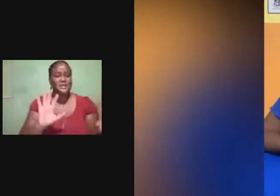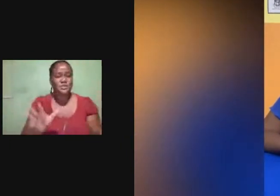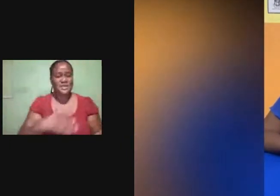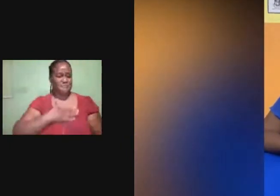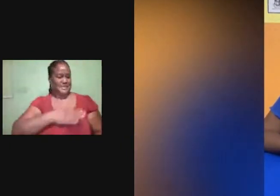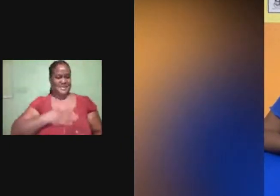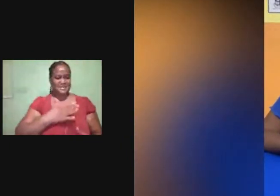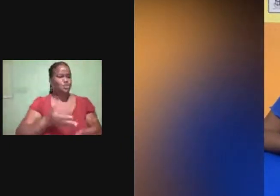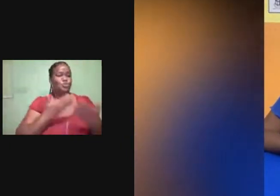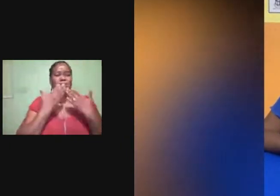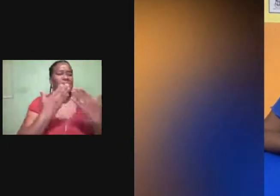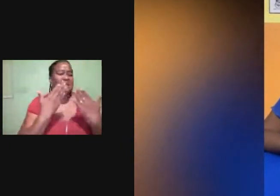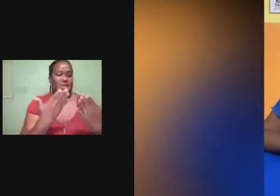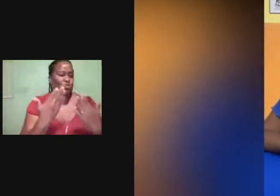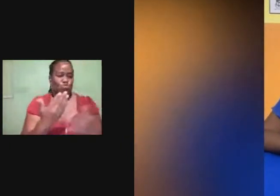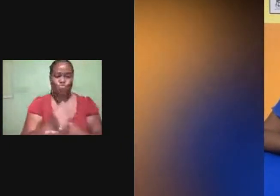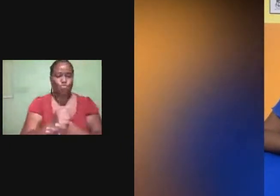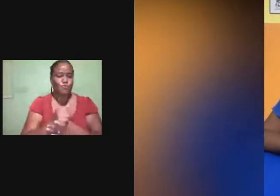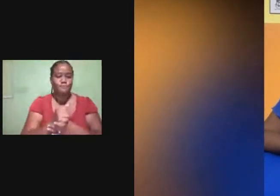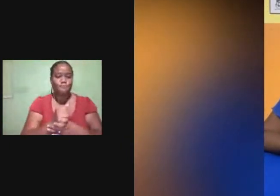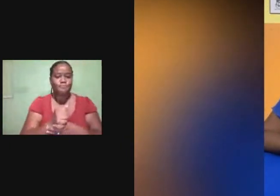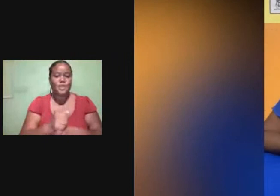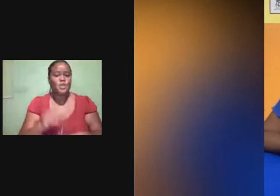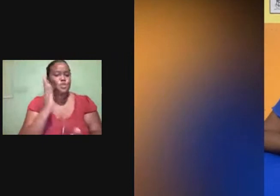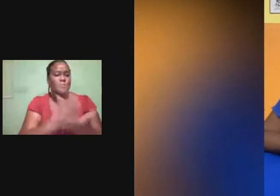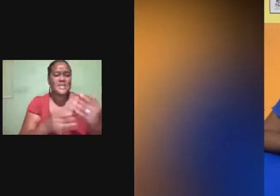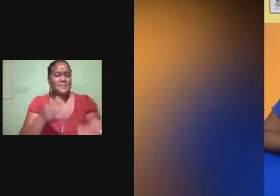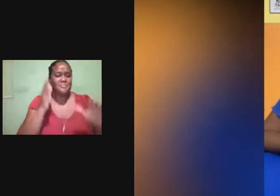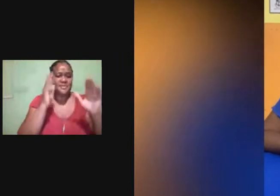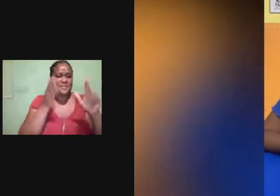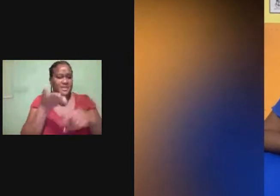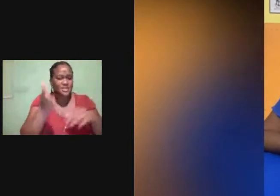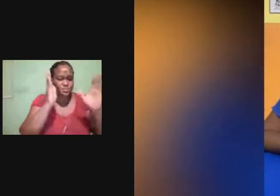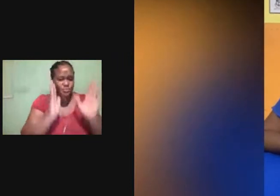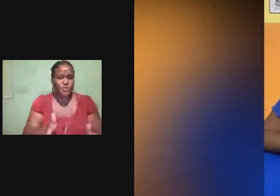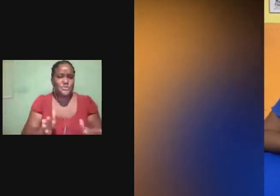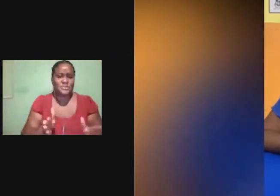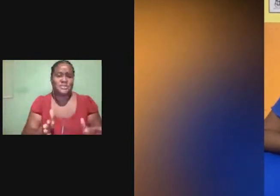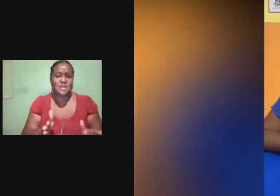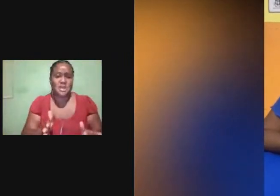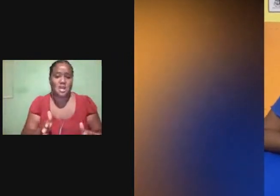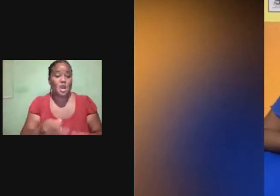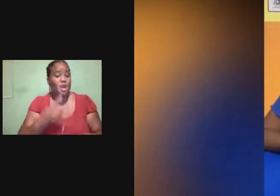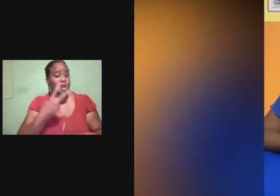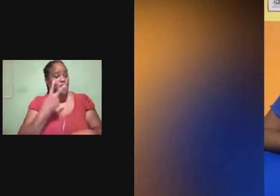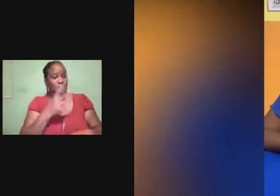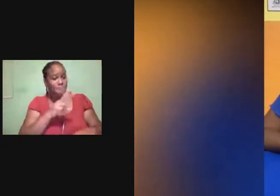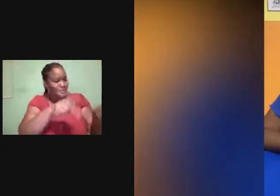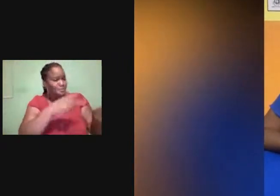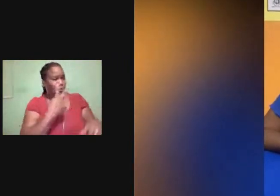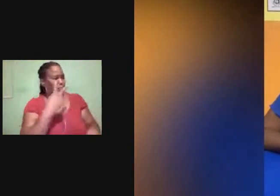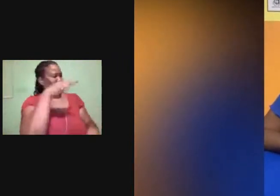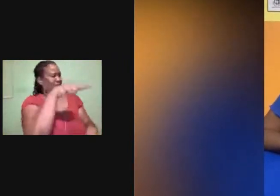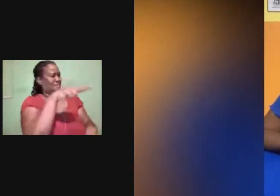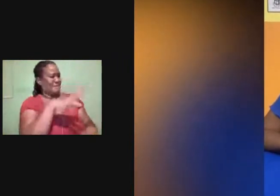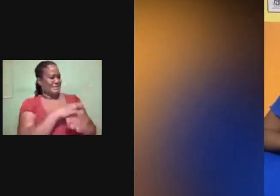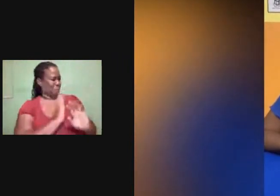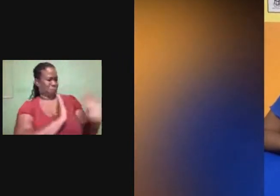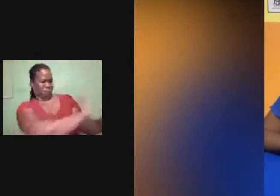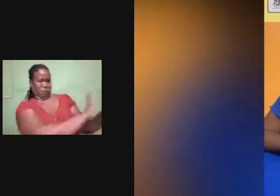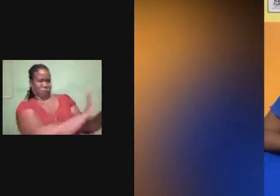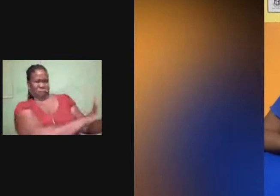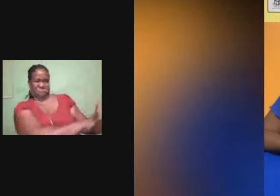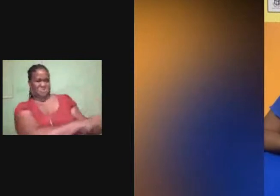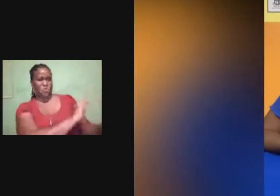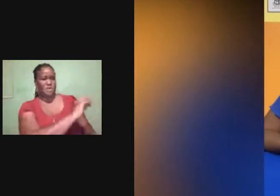daily basis. Sometimes these persons are looked upon, especially children, as being ruled when